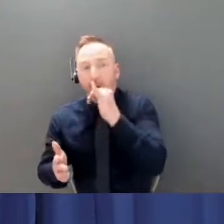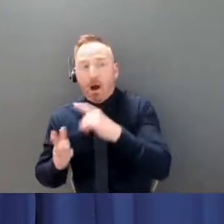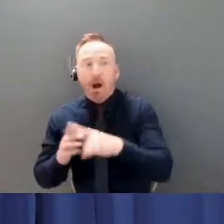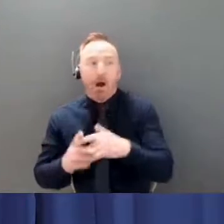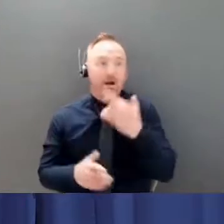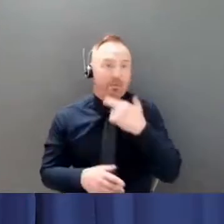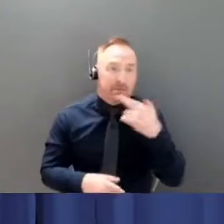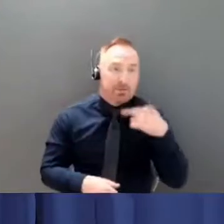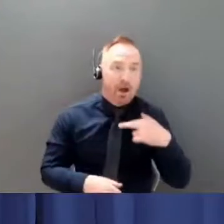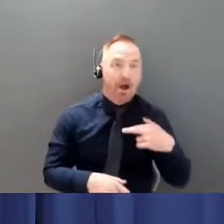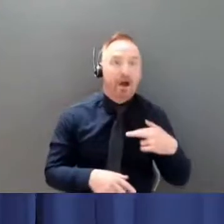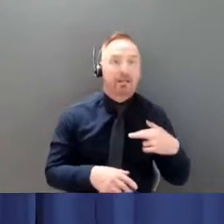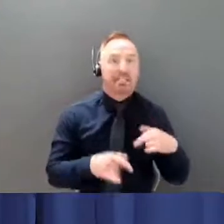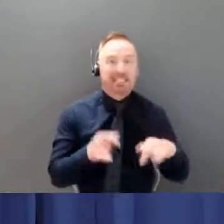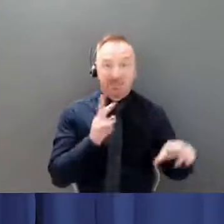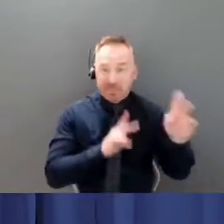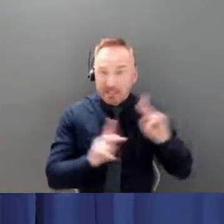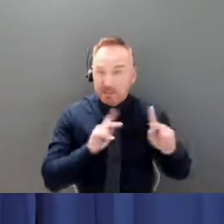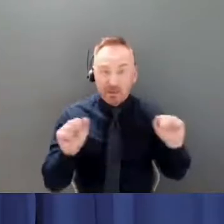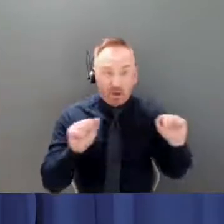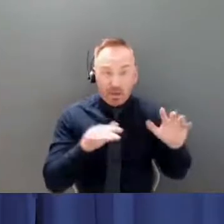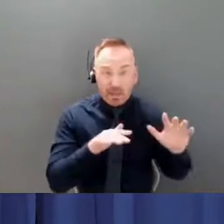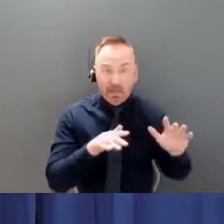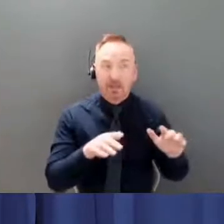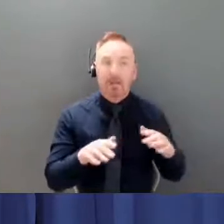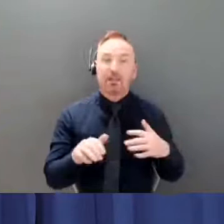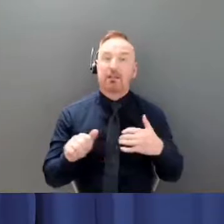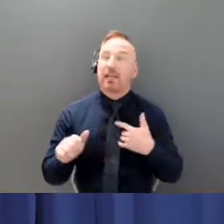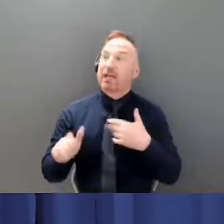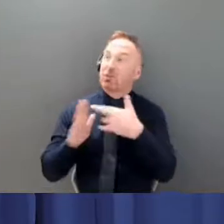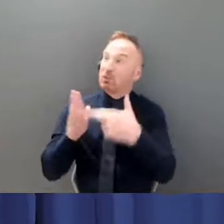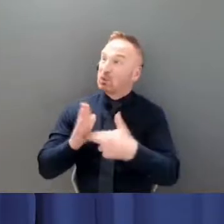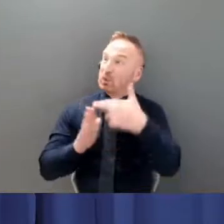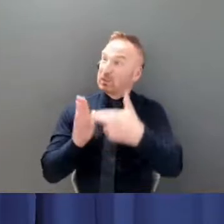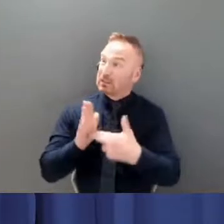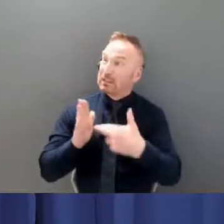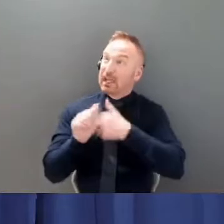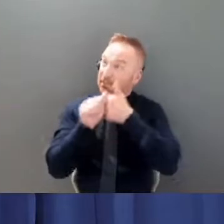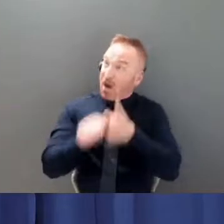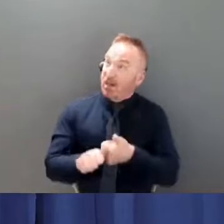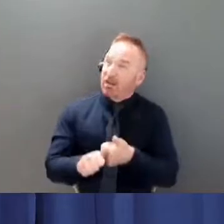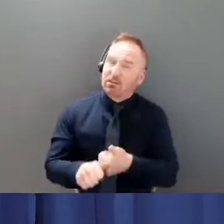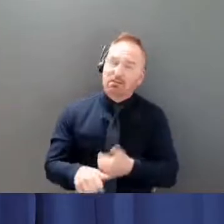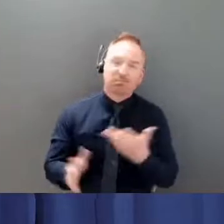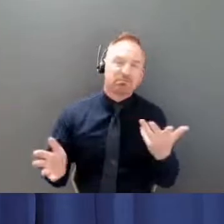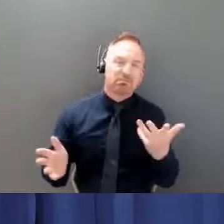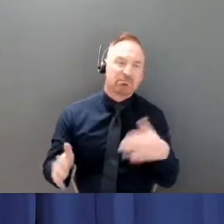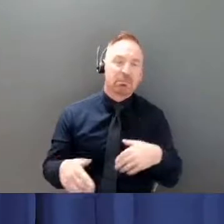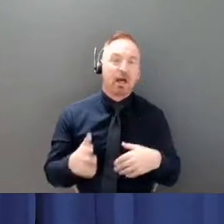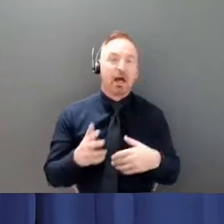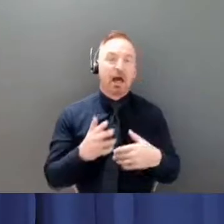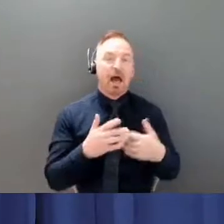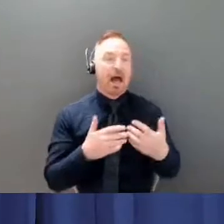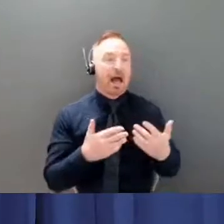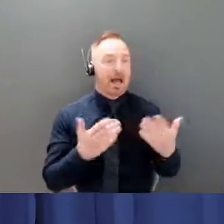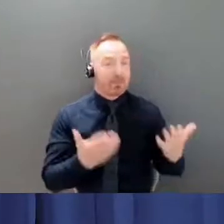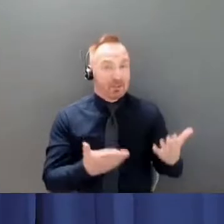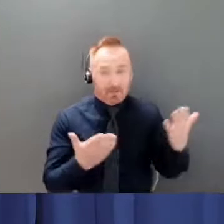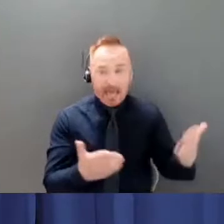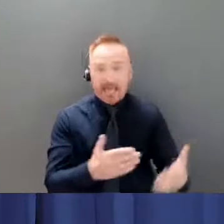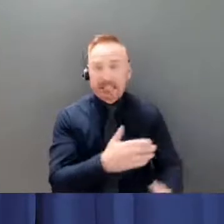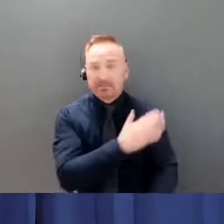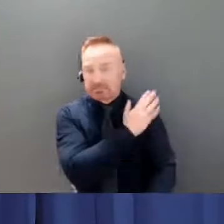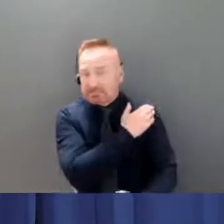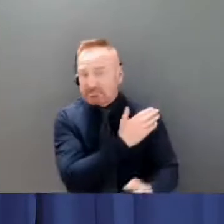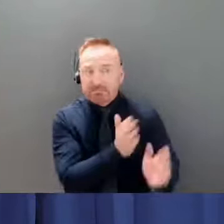and I must again commend the majority of bars and restaurants that have been working so hard